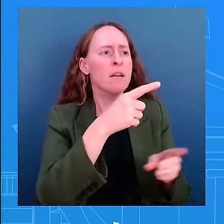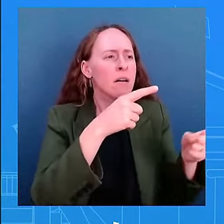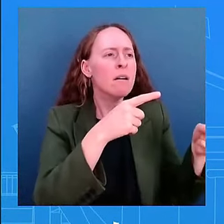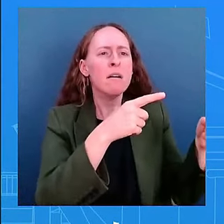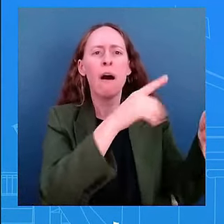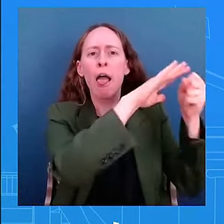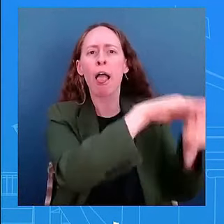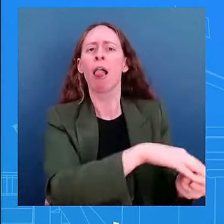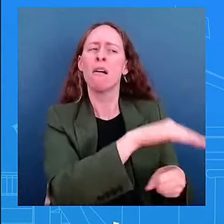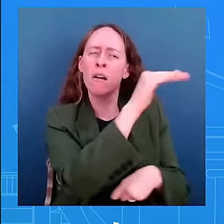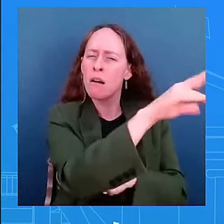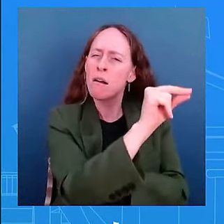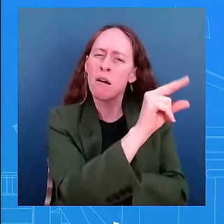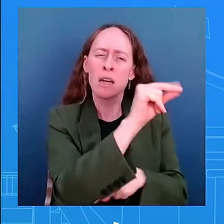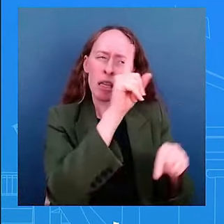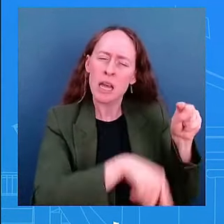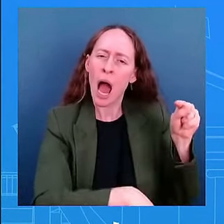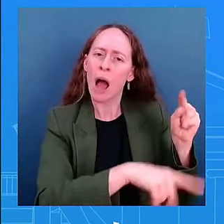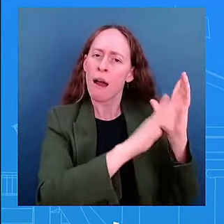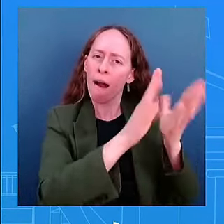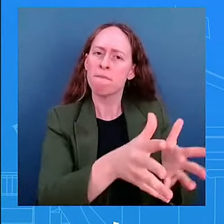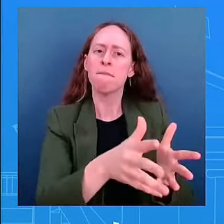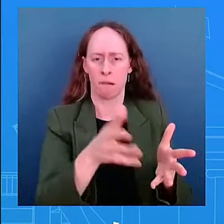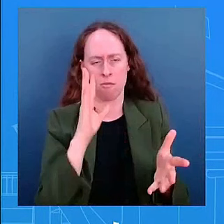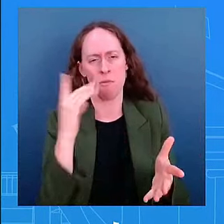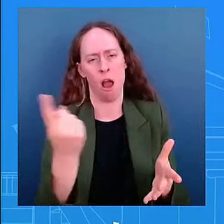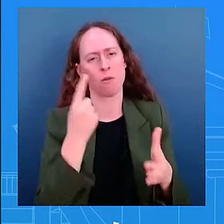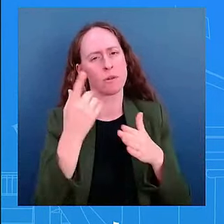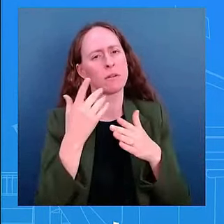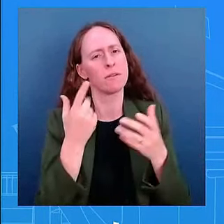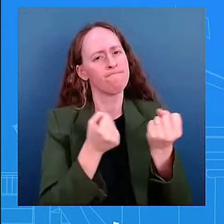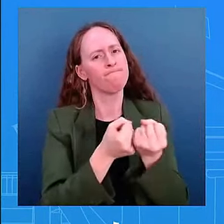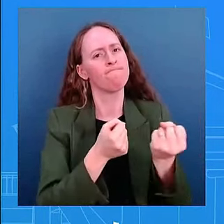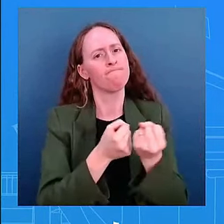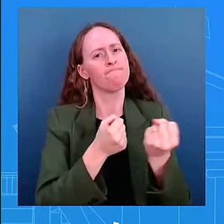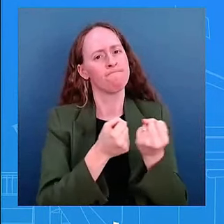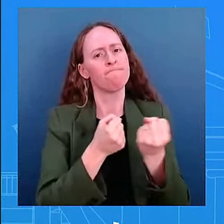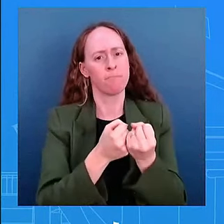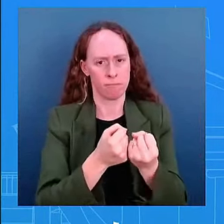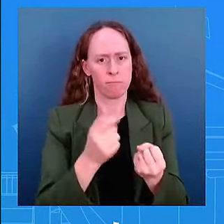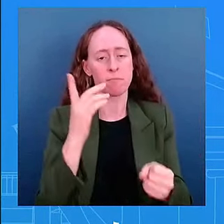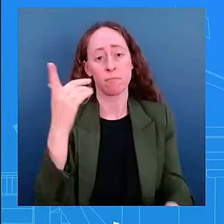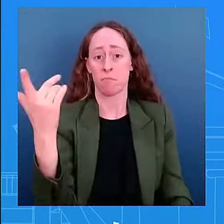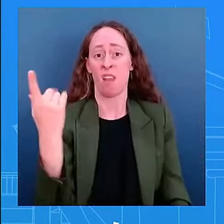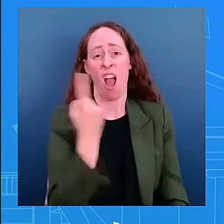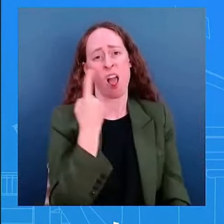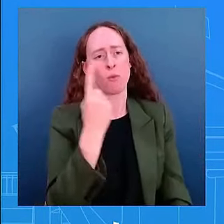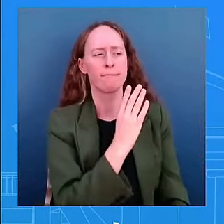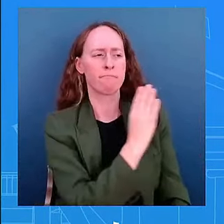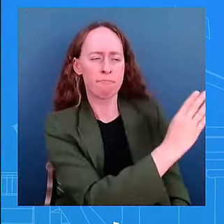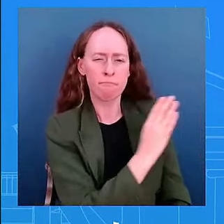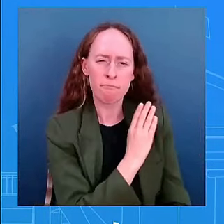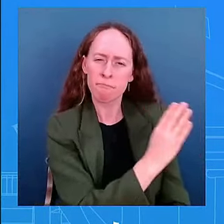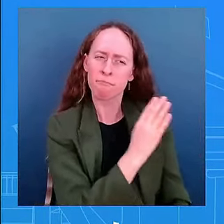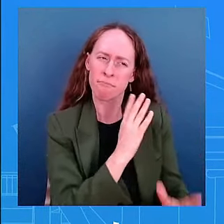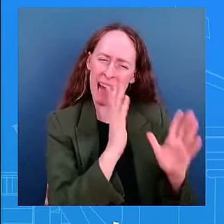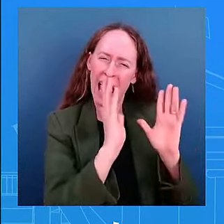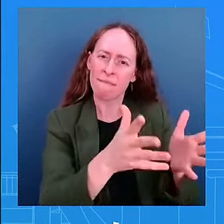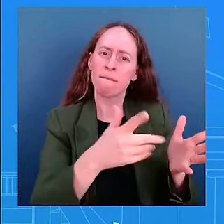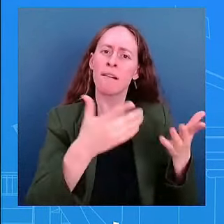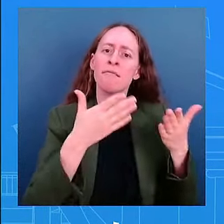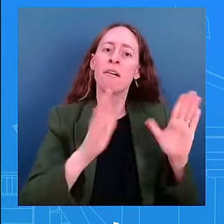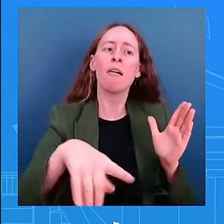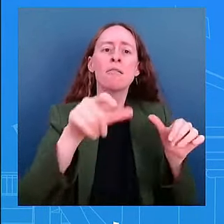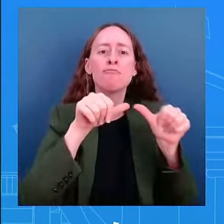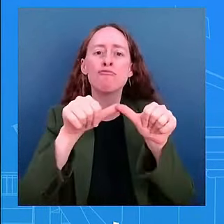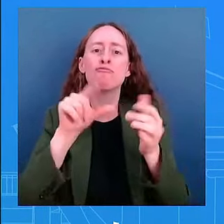he certainly has said it publicly and what he says publicly he certainly says privately uh not going to get into specifics of conversations of that